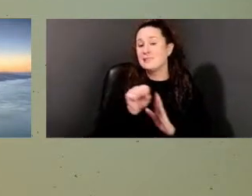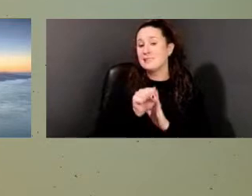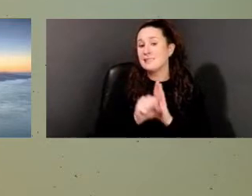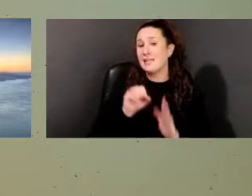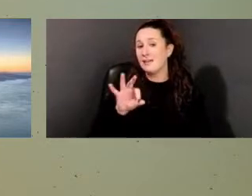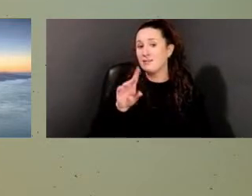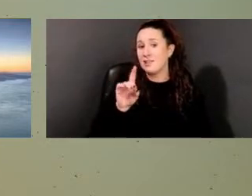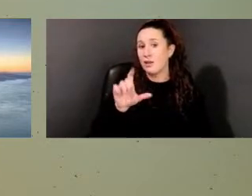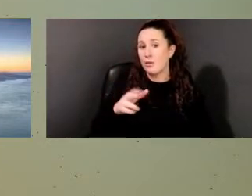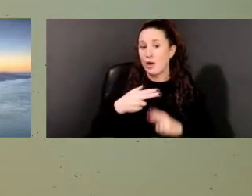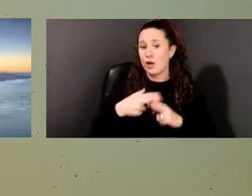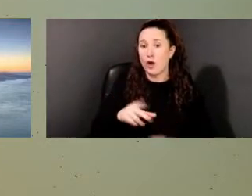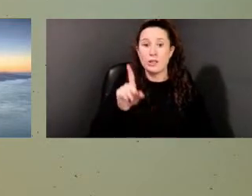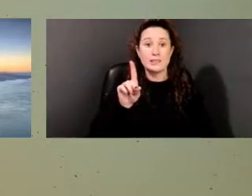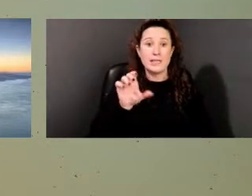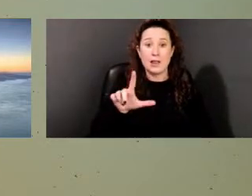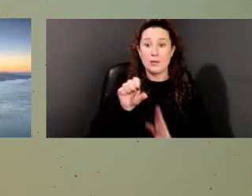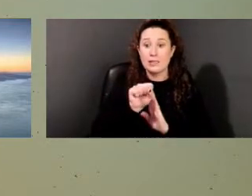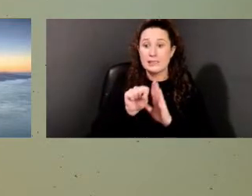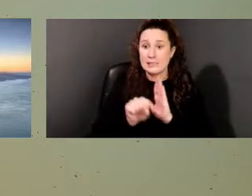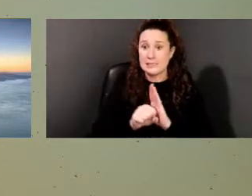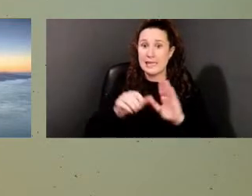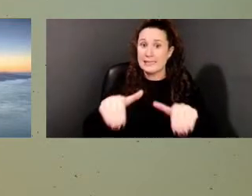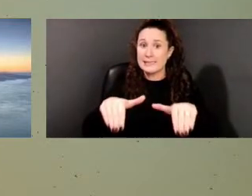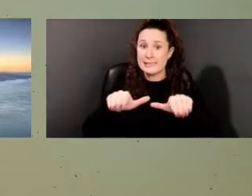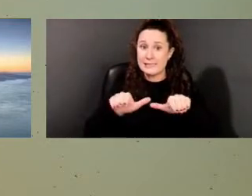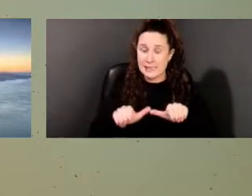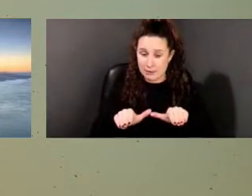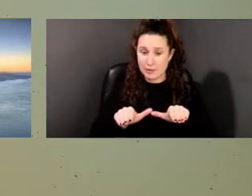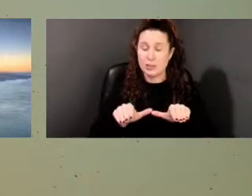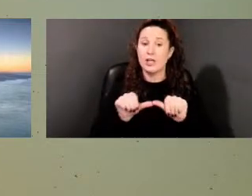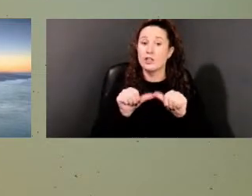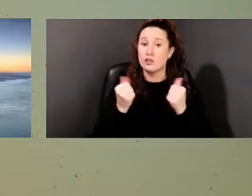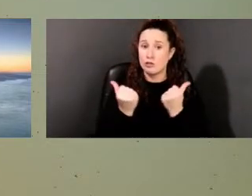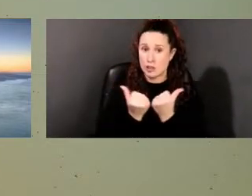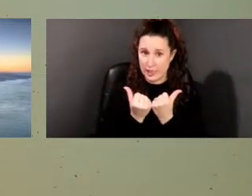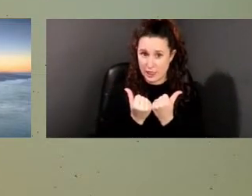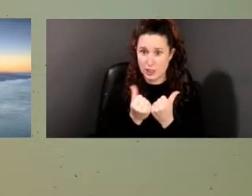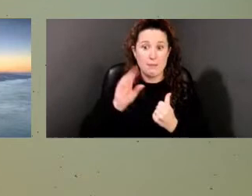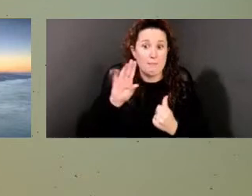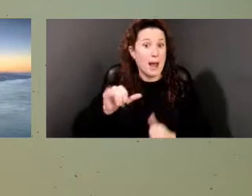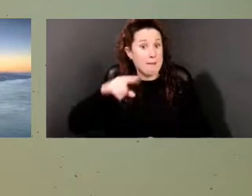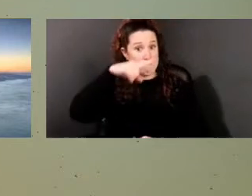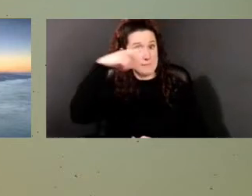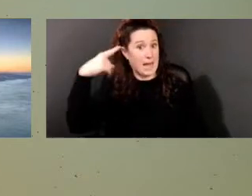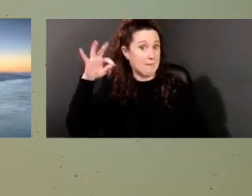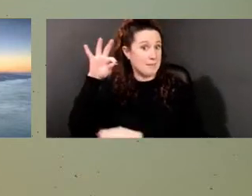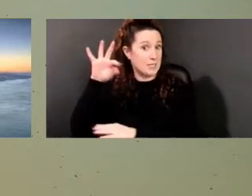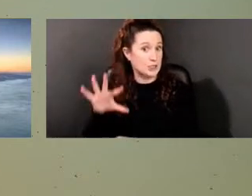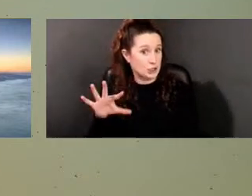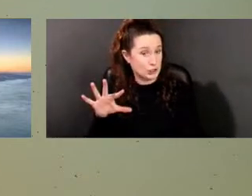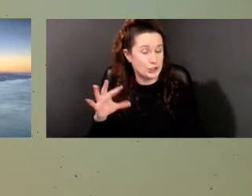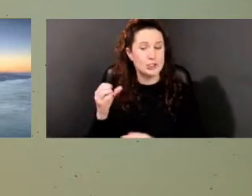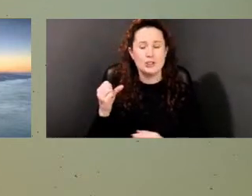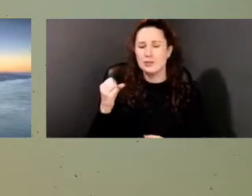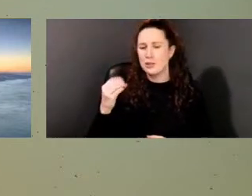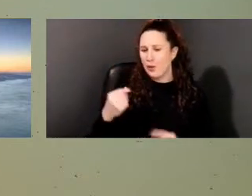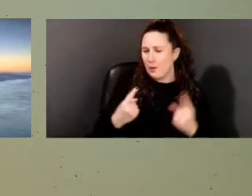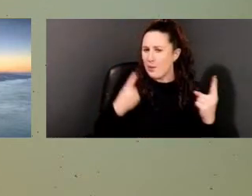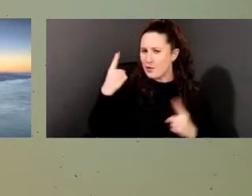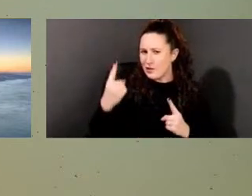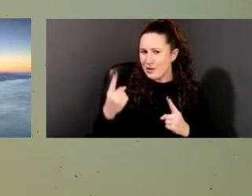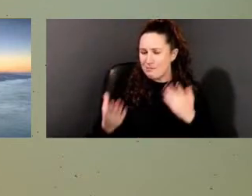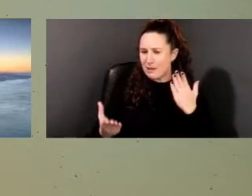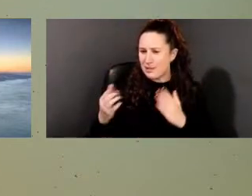Delaware State Cemetery Association by black ministers. And so that may also be an area